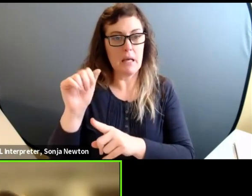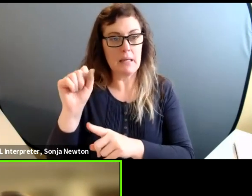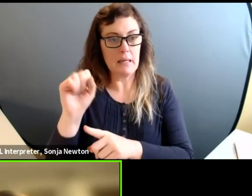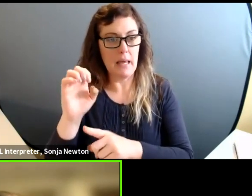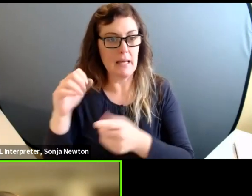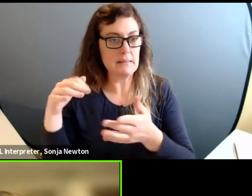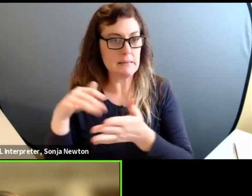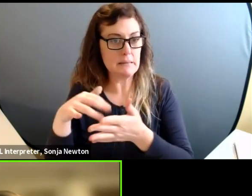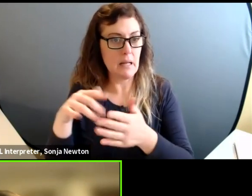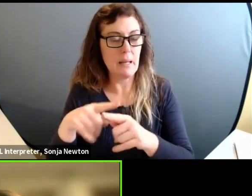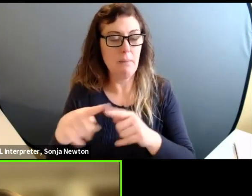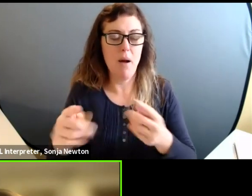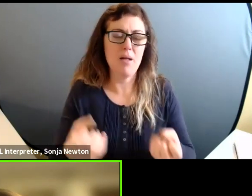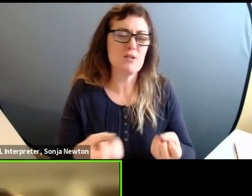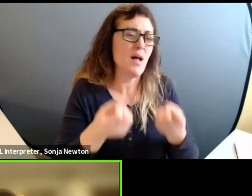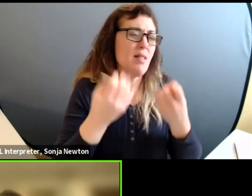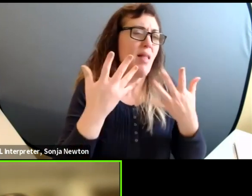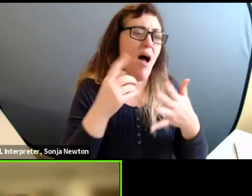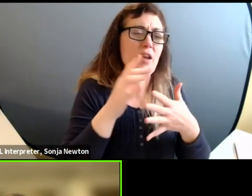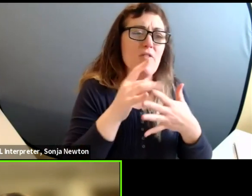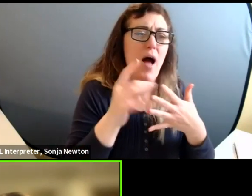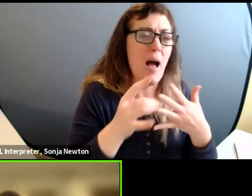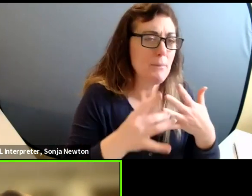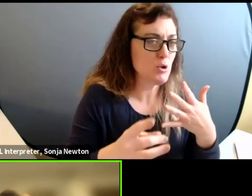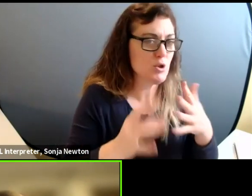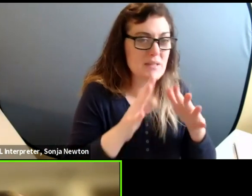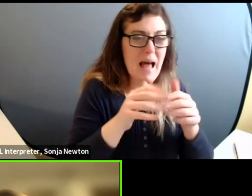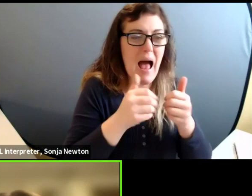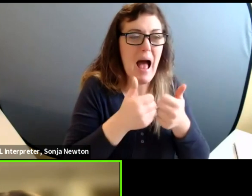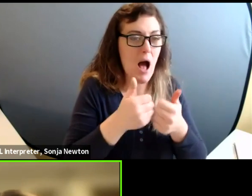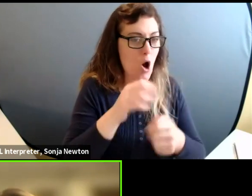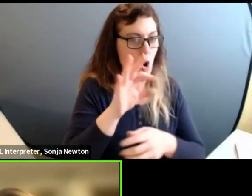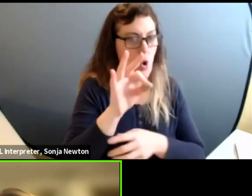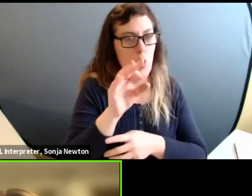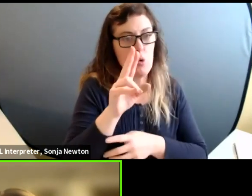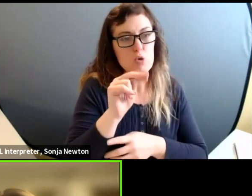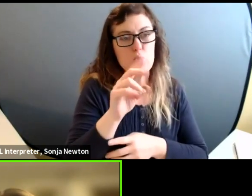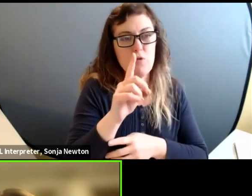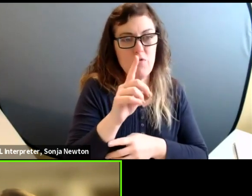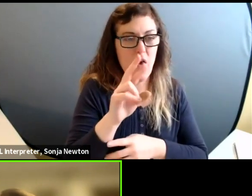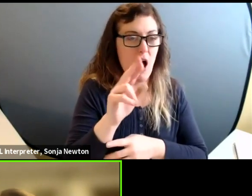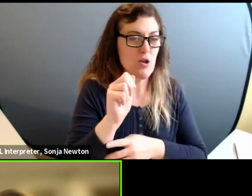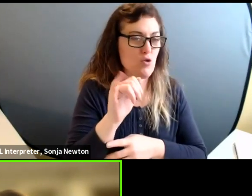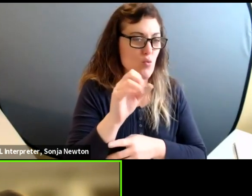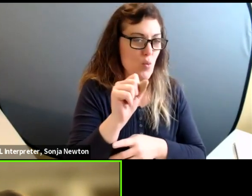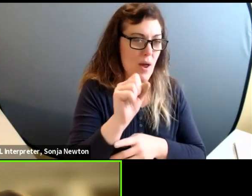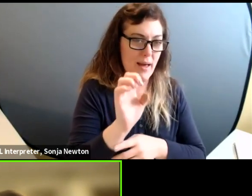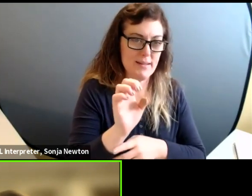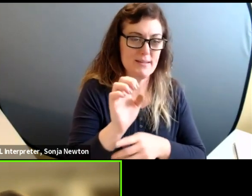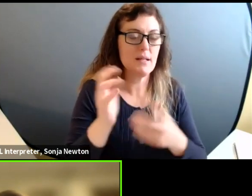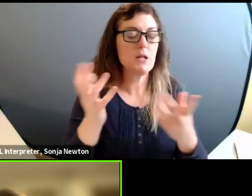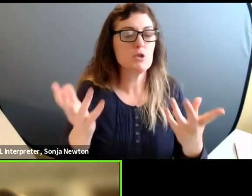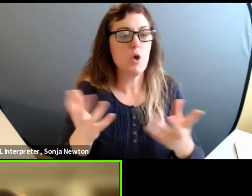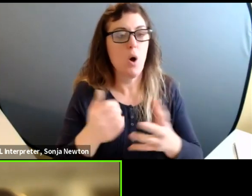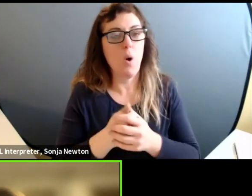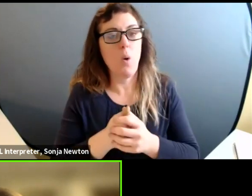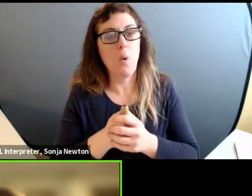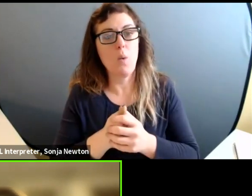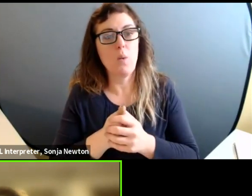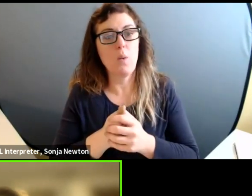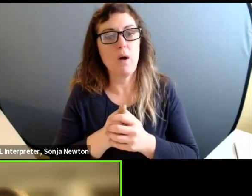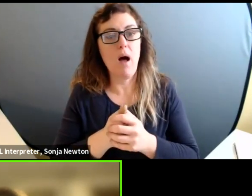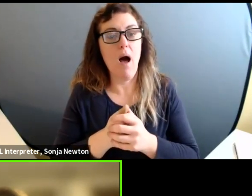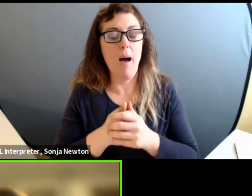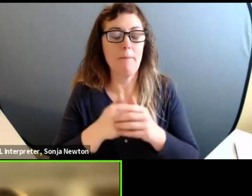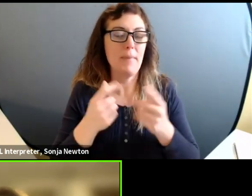that there's a lot of different ways to fundraise around this. I'm also coming from sort of an organizational standpoint. I'm doing this for